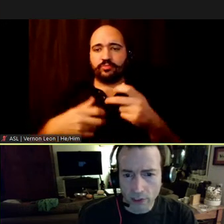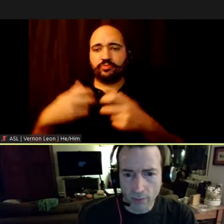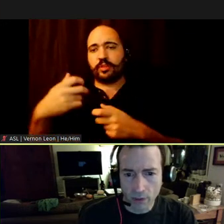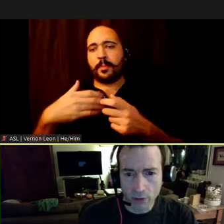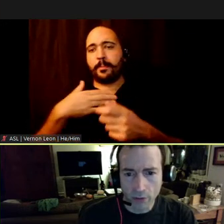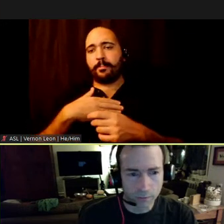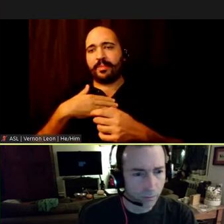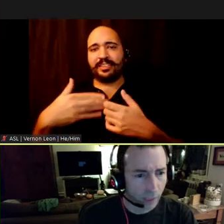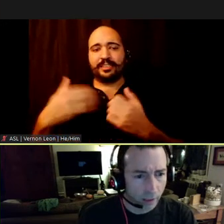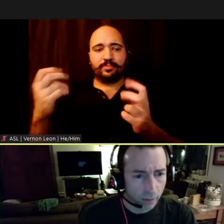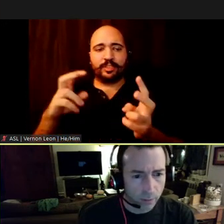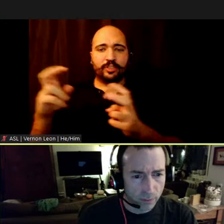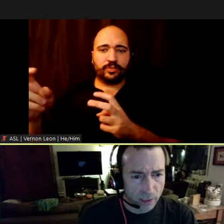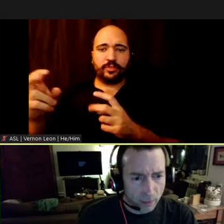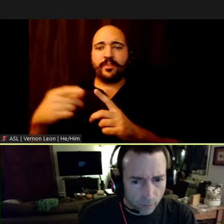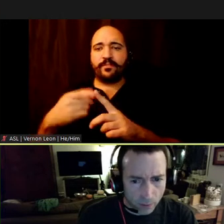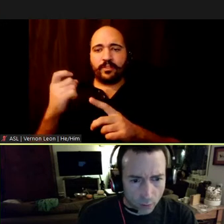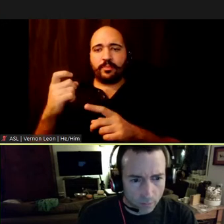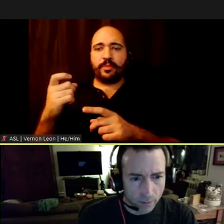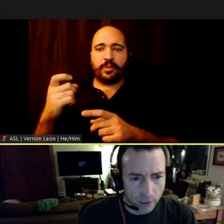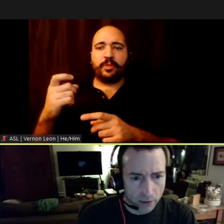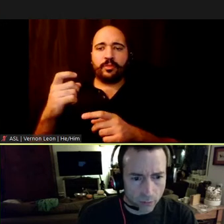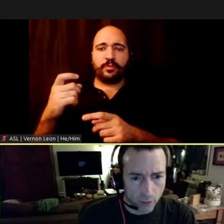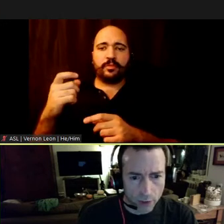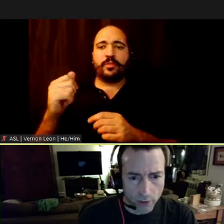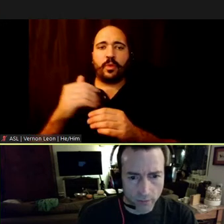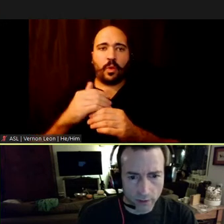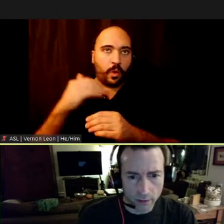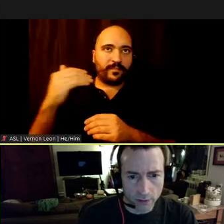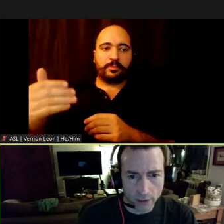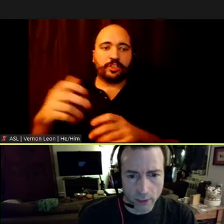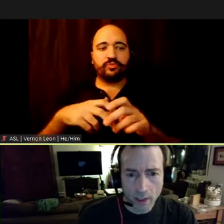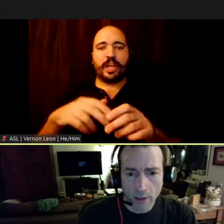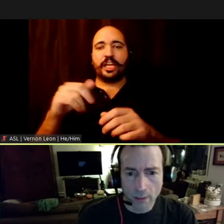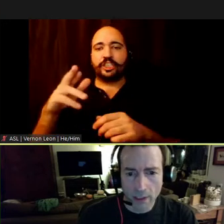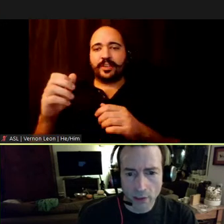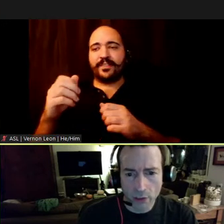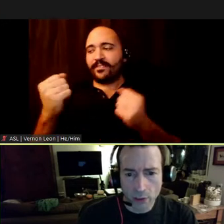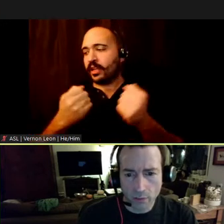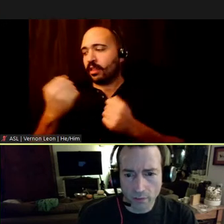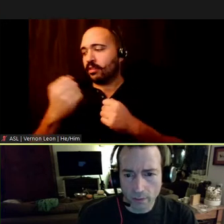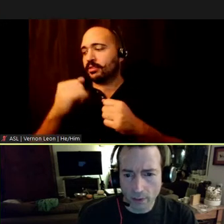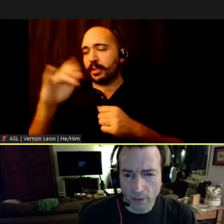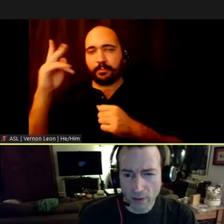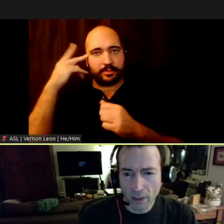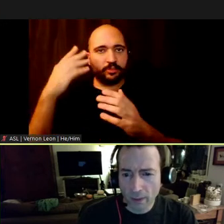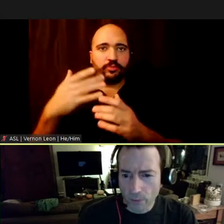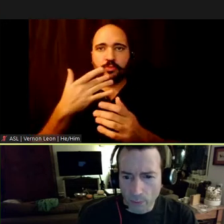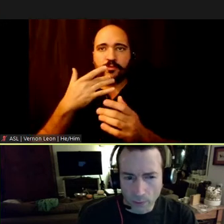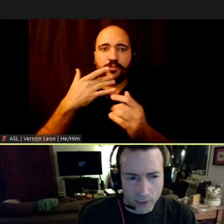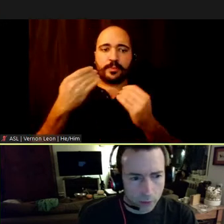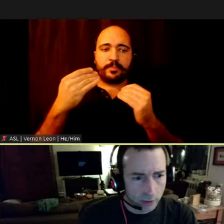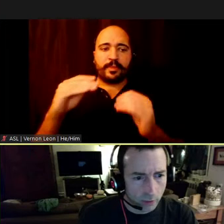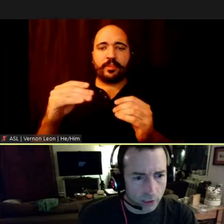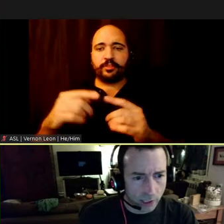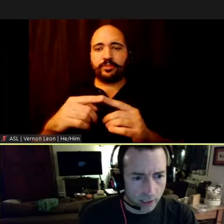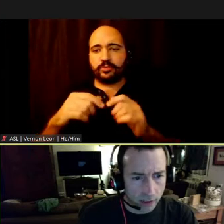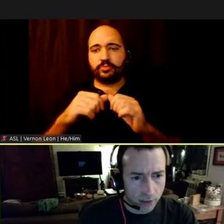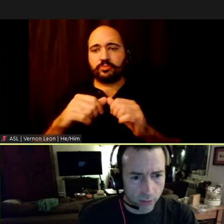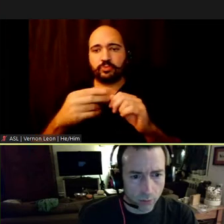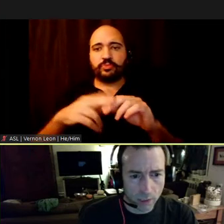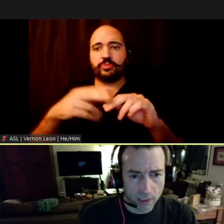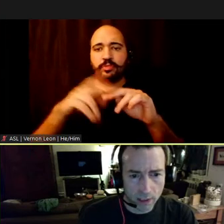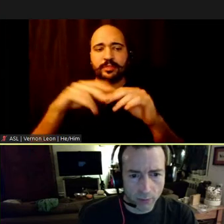completely separate issue from an overabundance of rideshare vehicles. The politicians' preferred method to perpetually raise